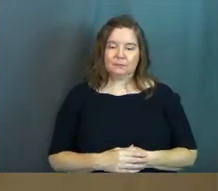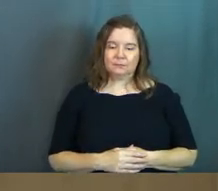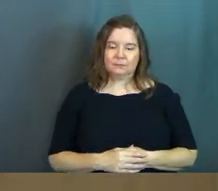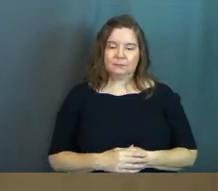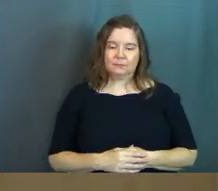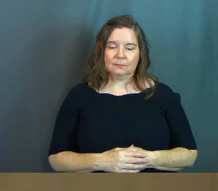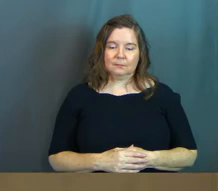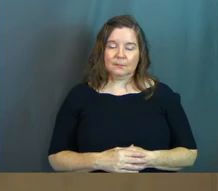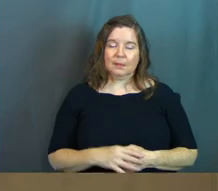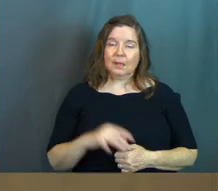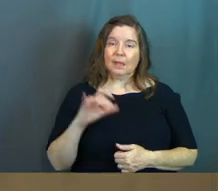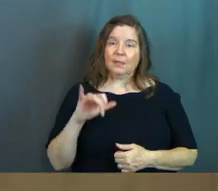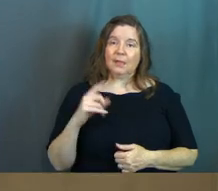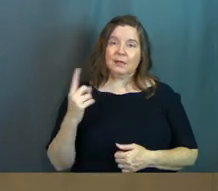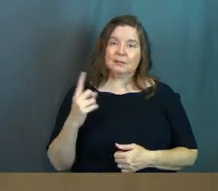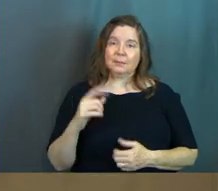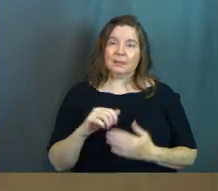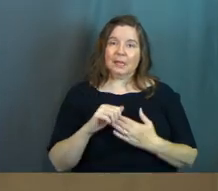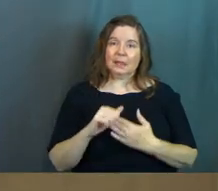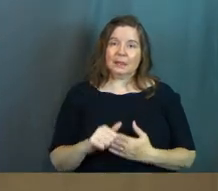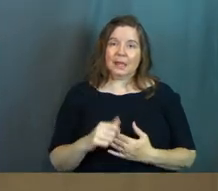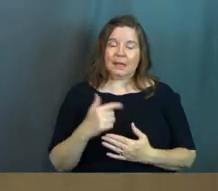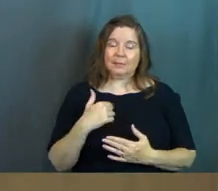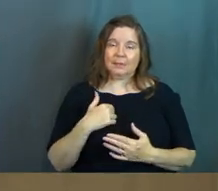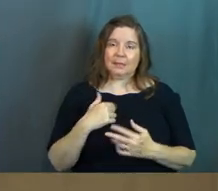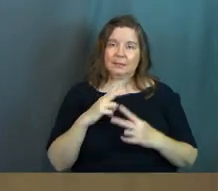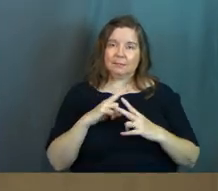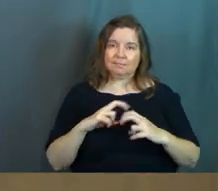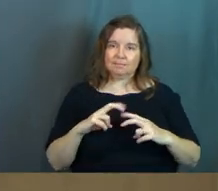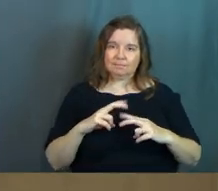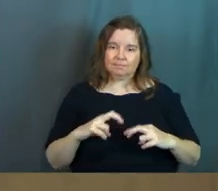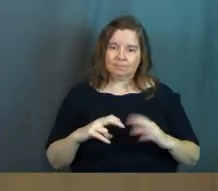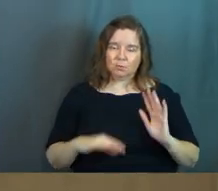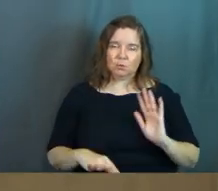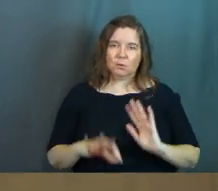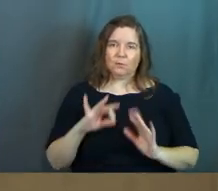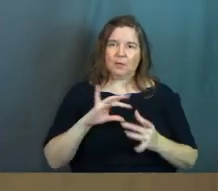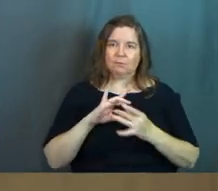And that is something that led me to finding Christ.